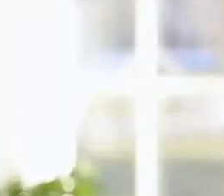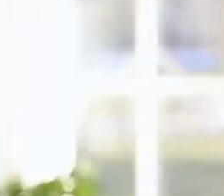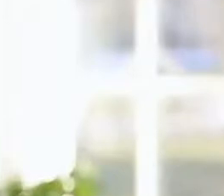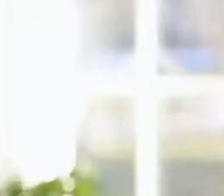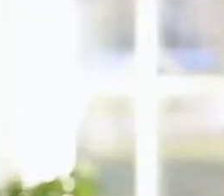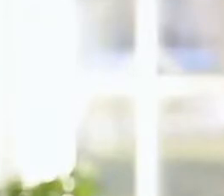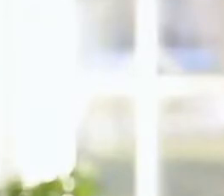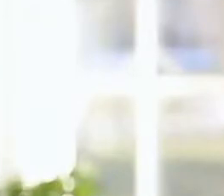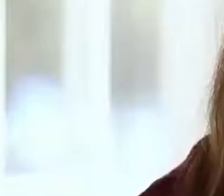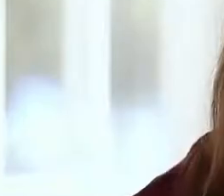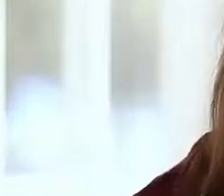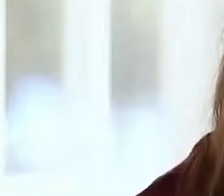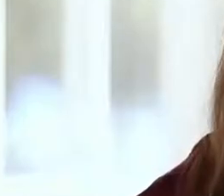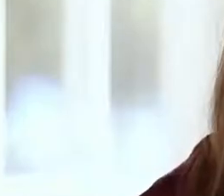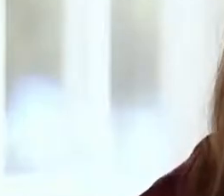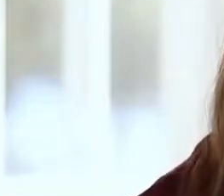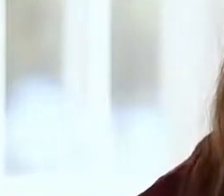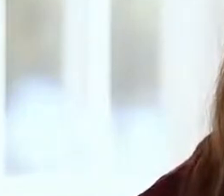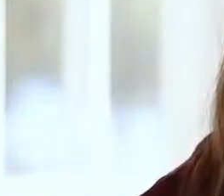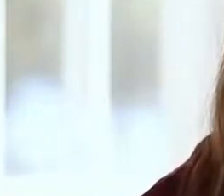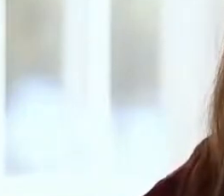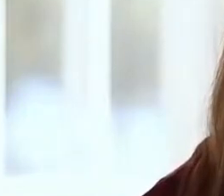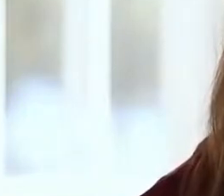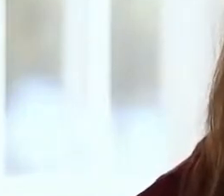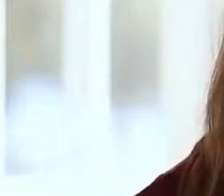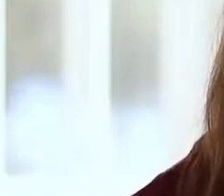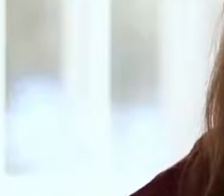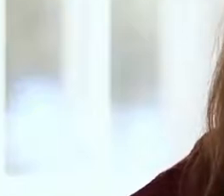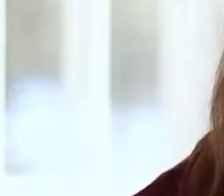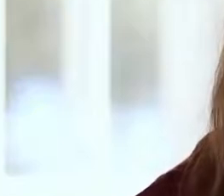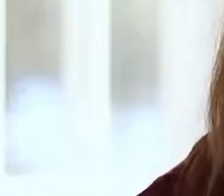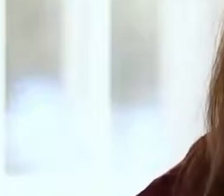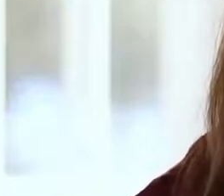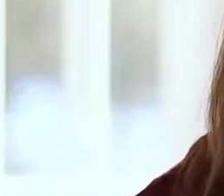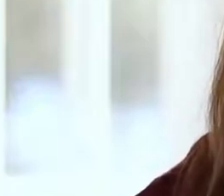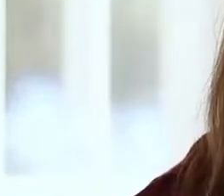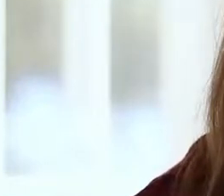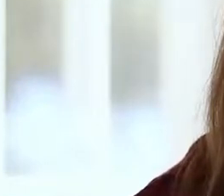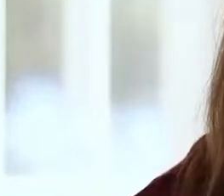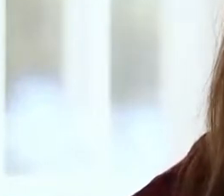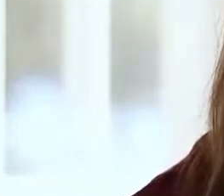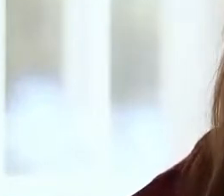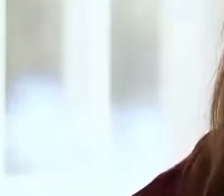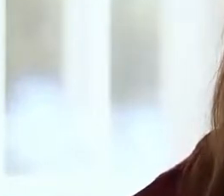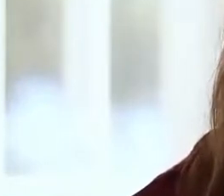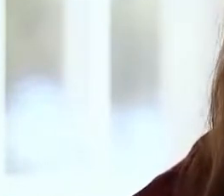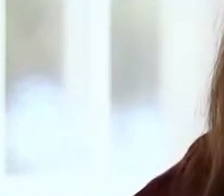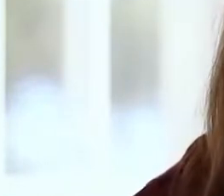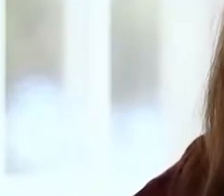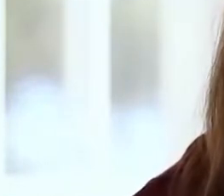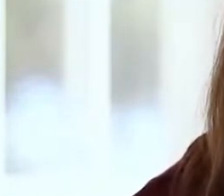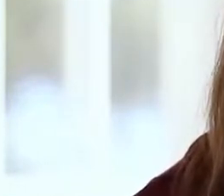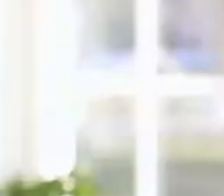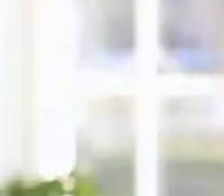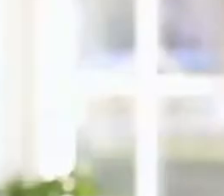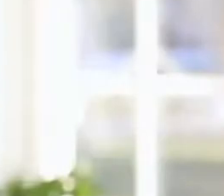22-24 term if elected we will be a clear voice advocating for women's rights in the work of the